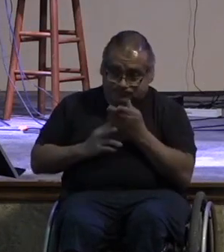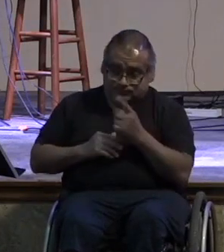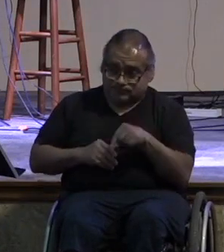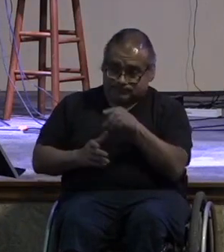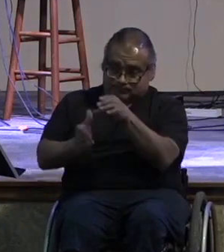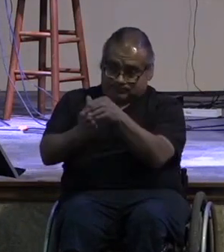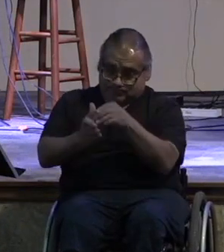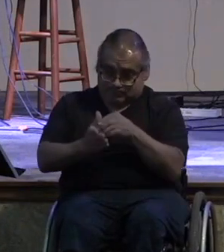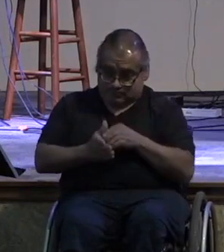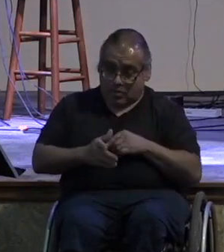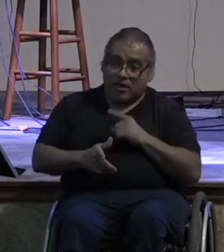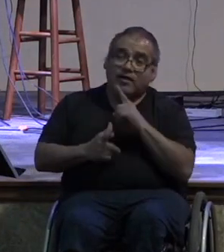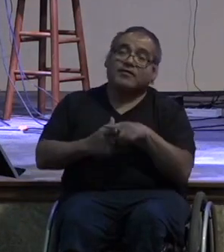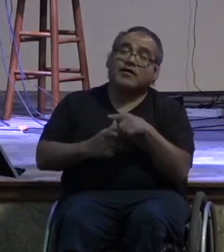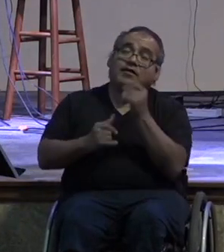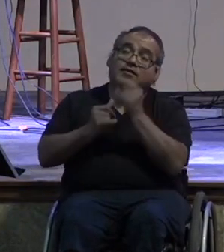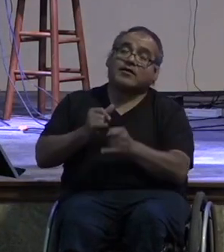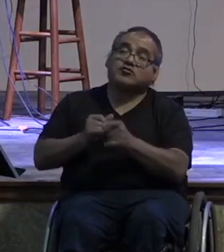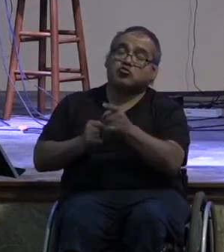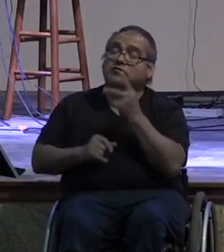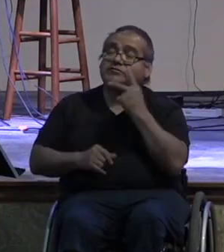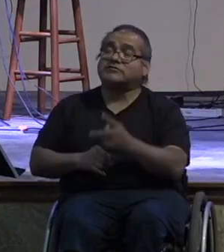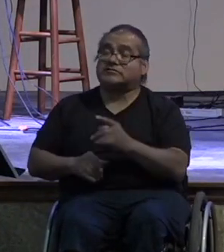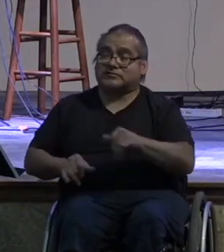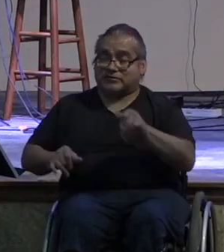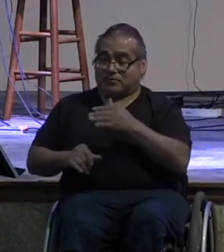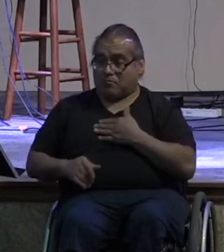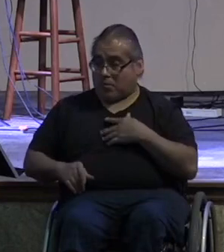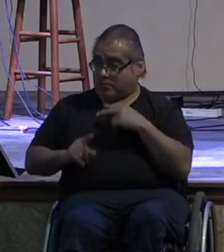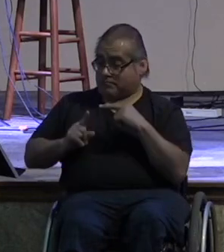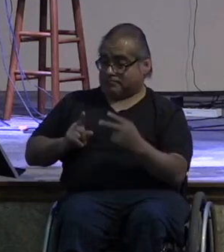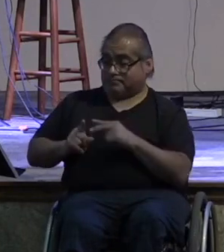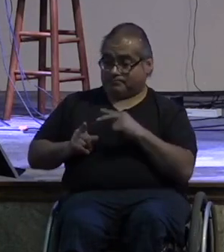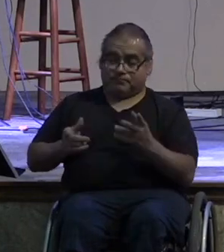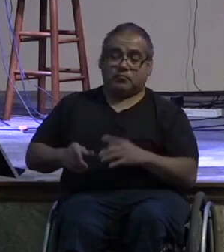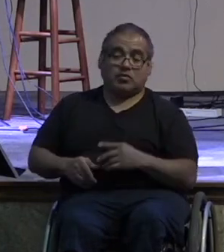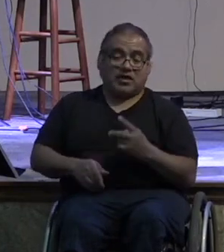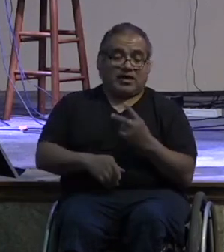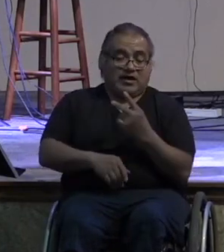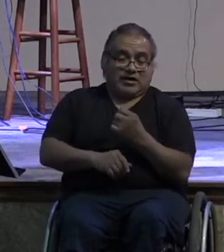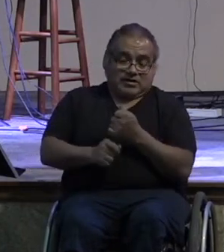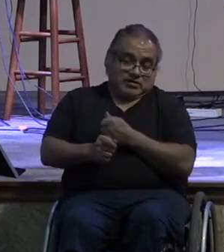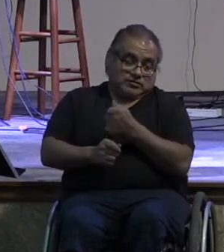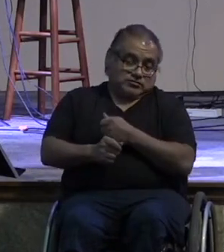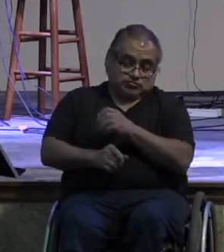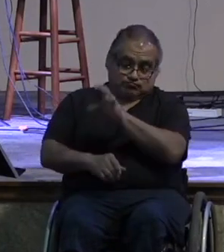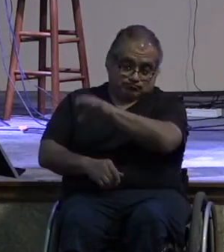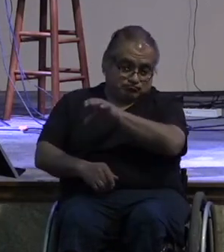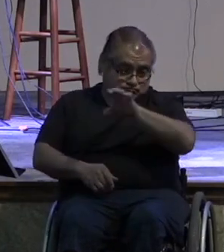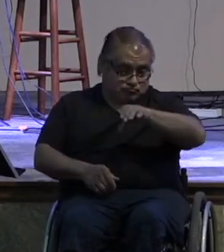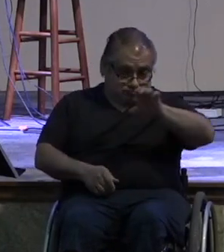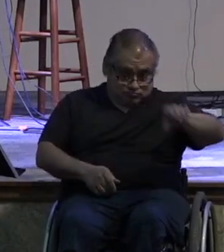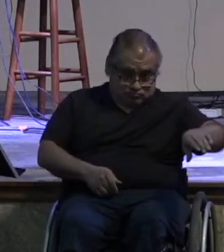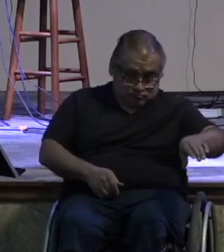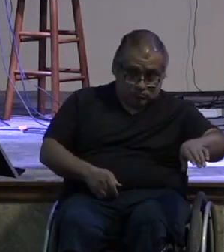and hopefully by the end of this you'll see the same thing i saw um each one of these i wrote a couple of questions at the end of each point